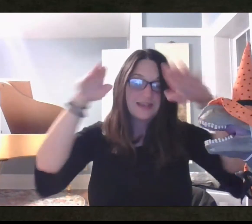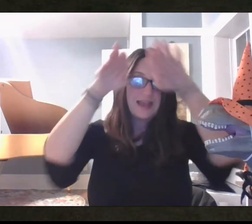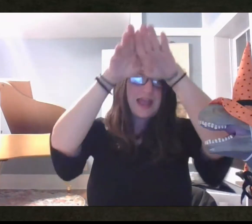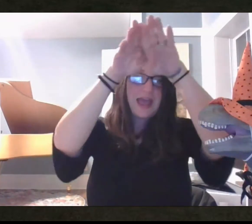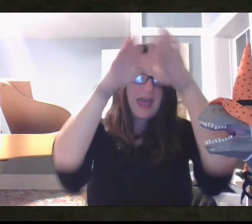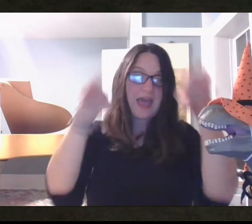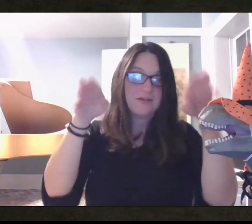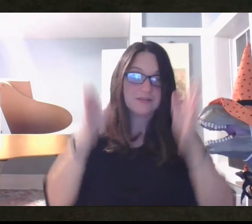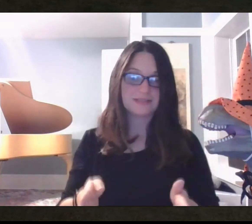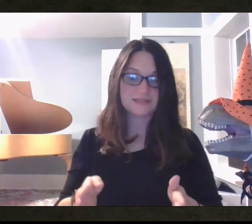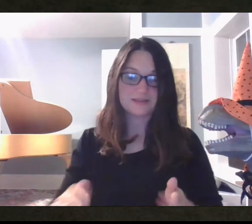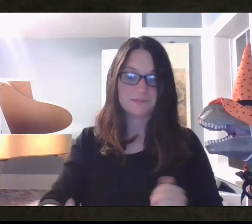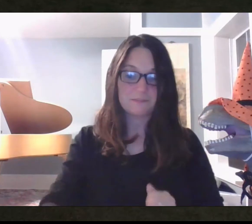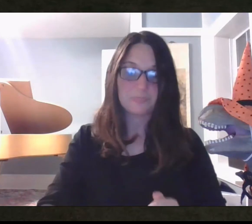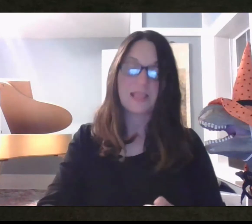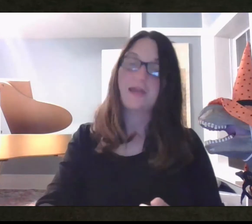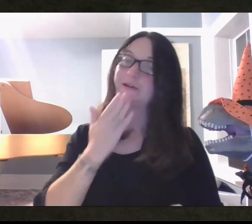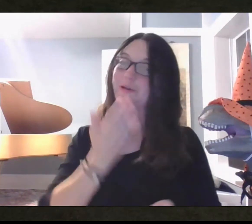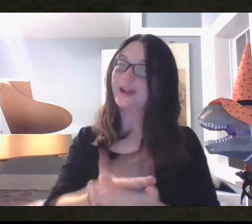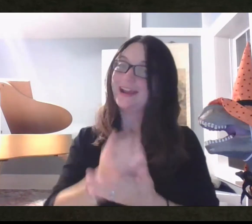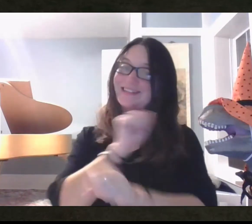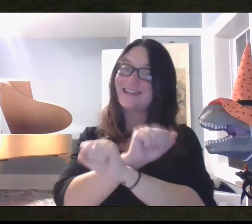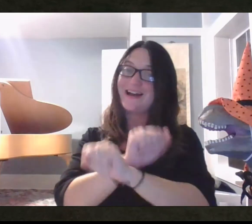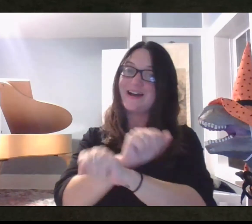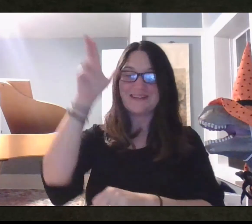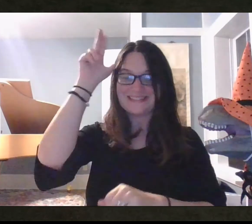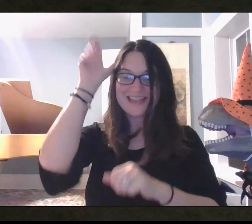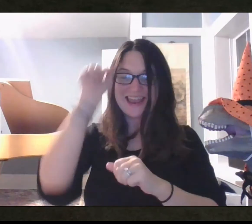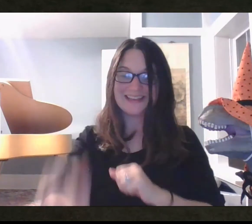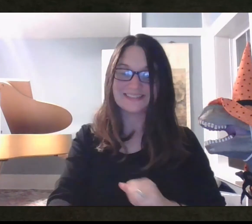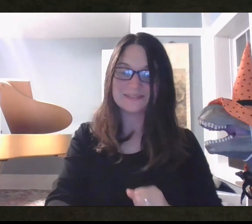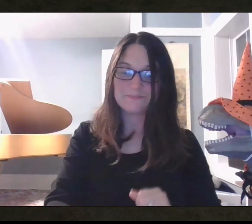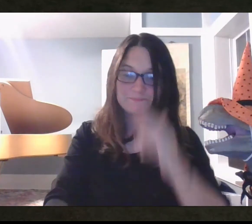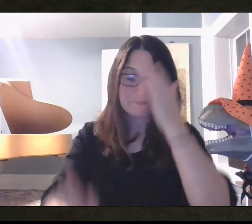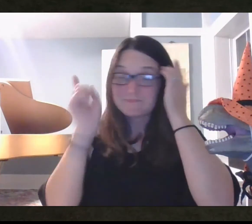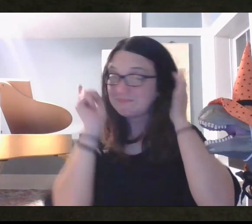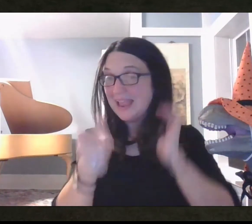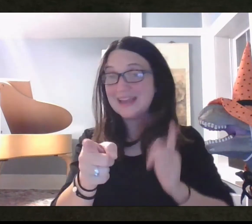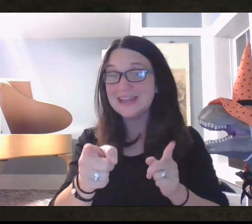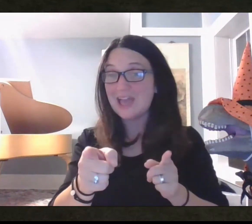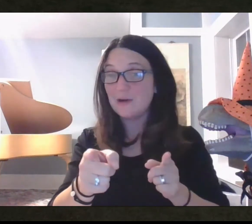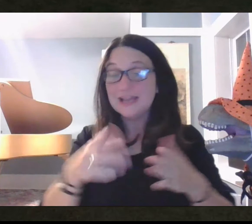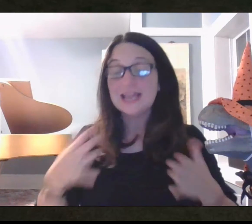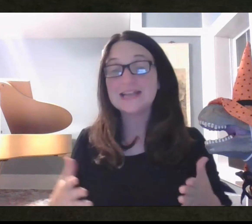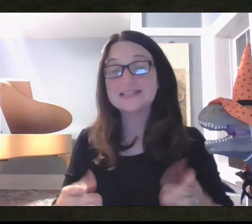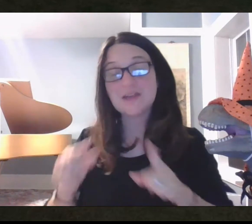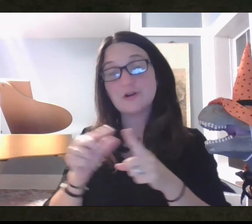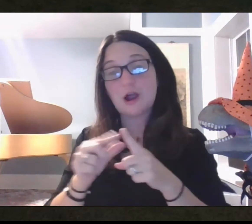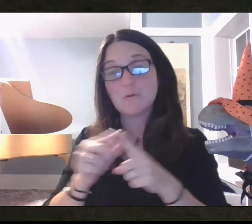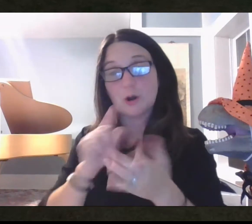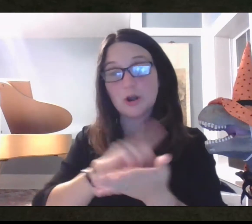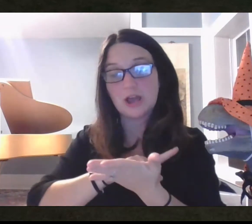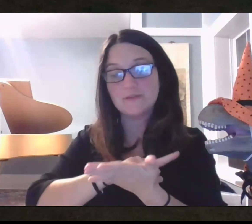house. Great job Mustangs. And now, it